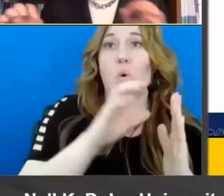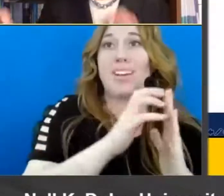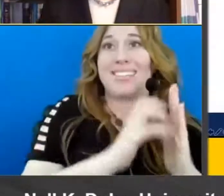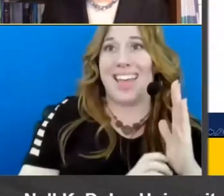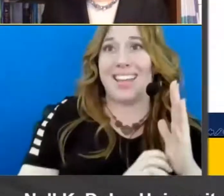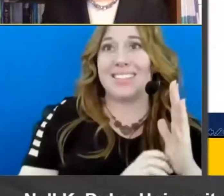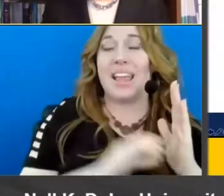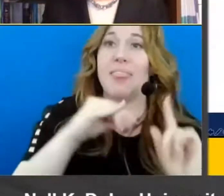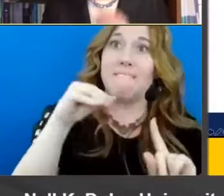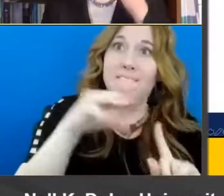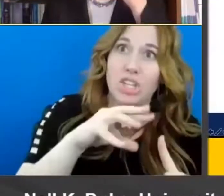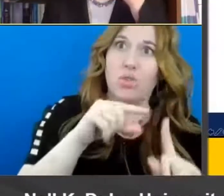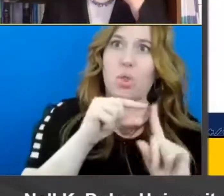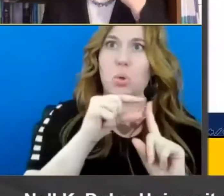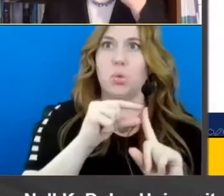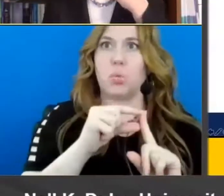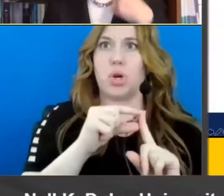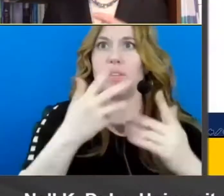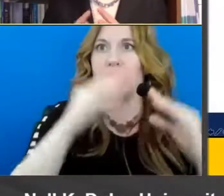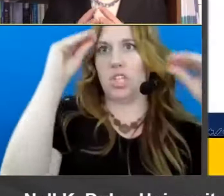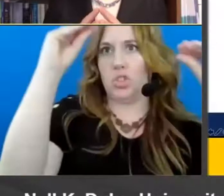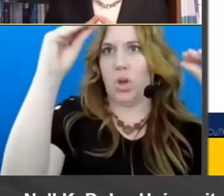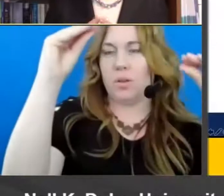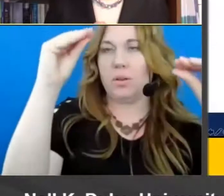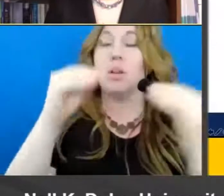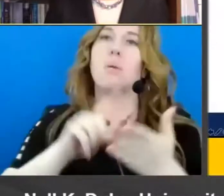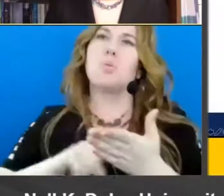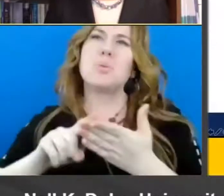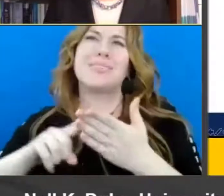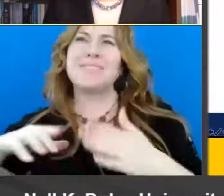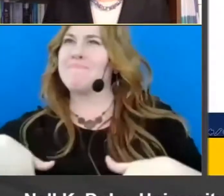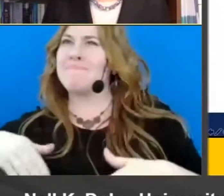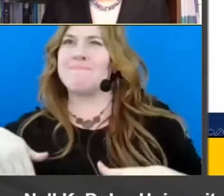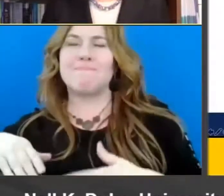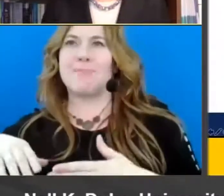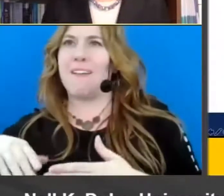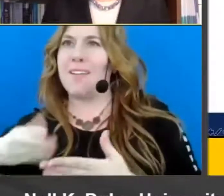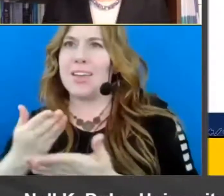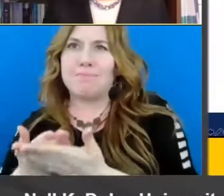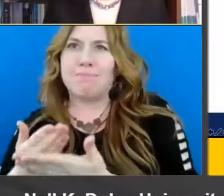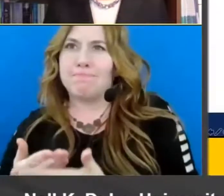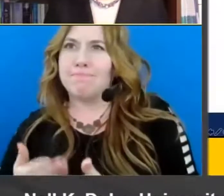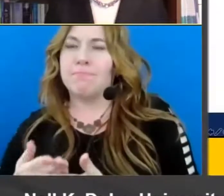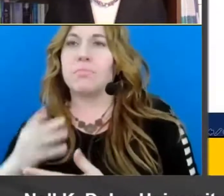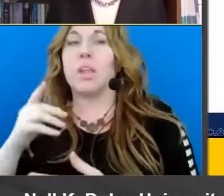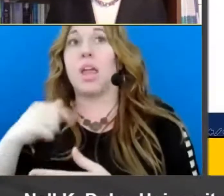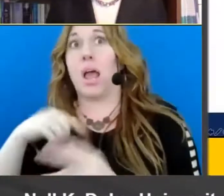have been taught what research has mostly not found and i'm drawing here on research um by uh gina